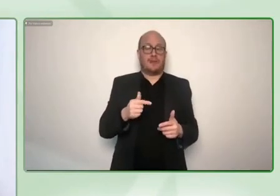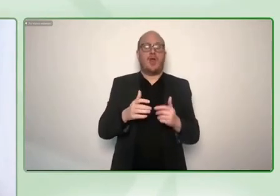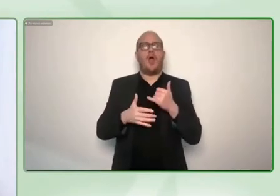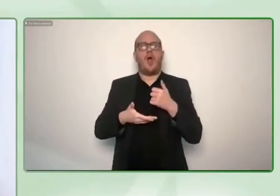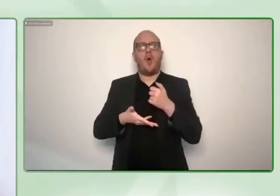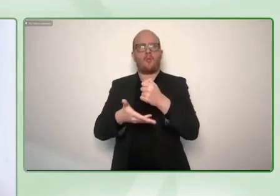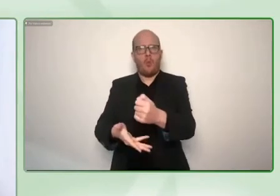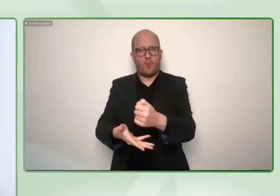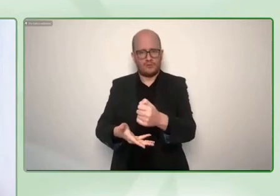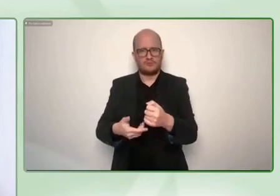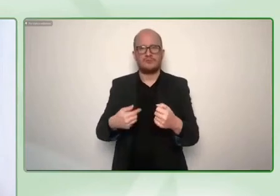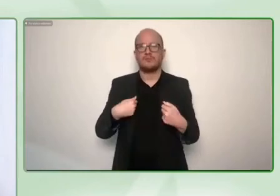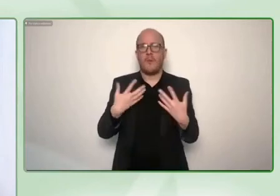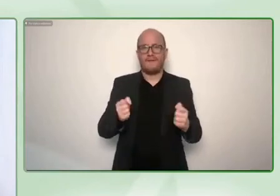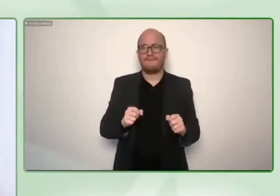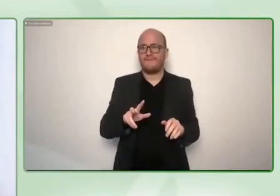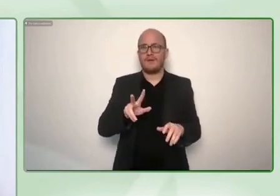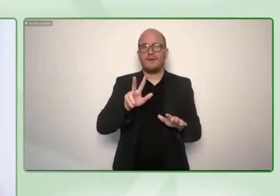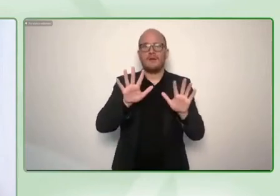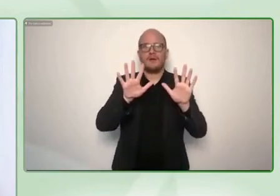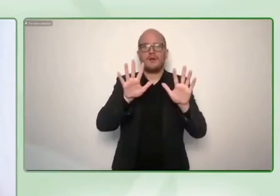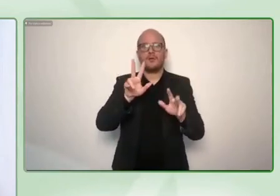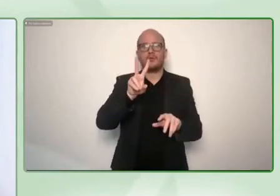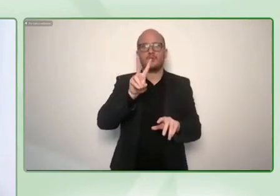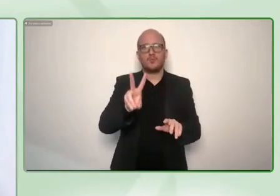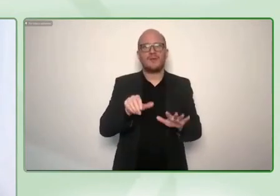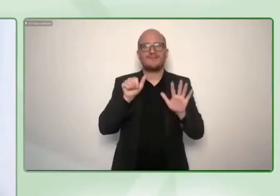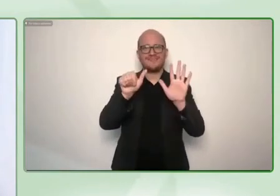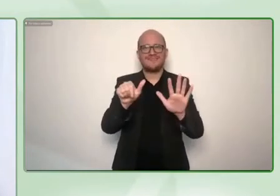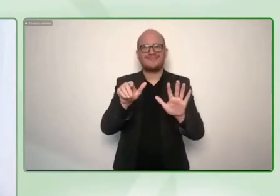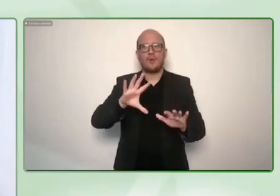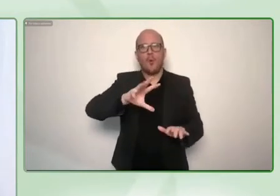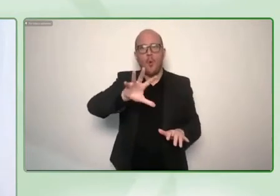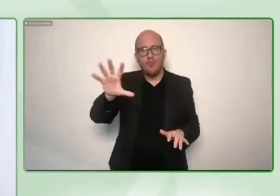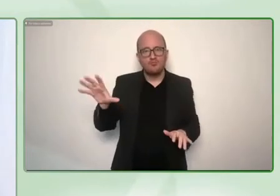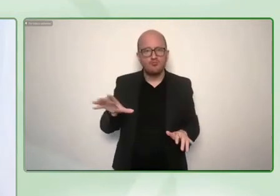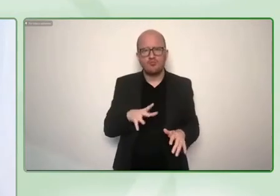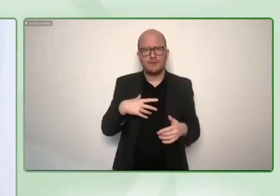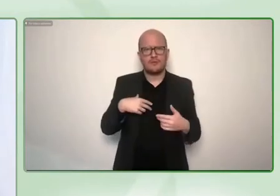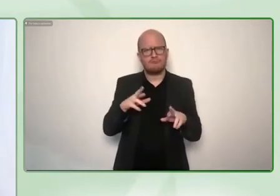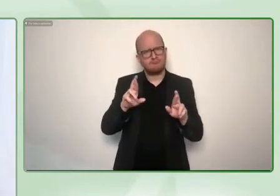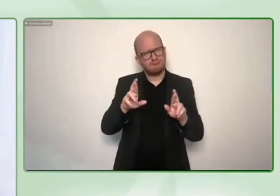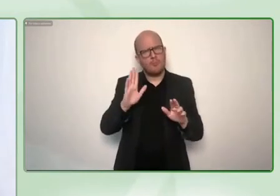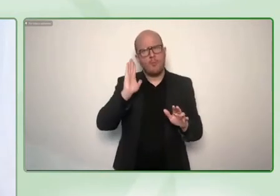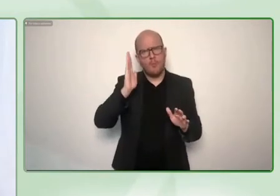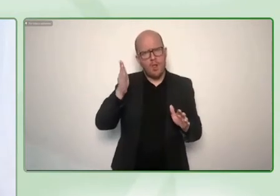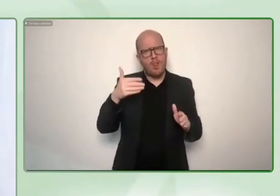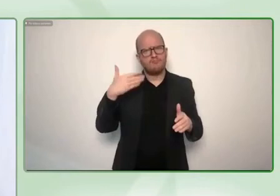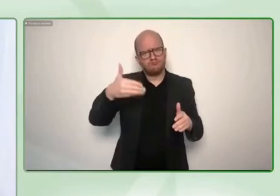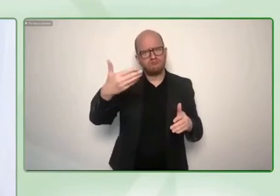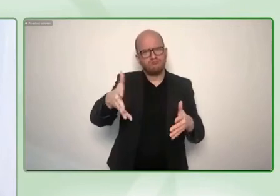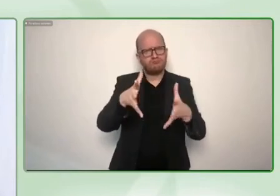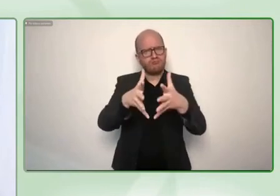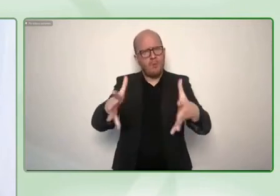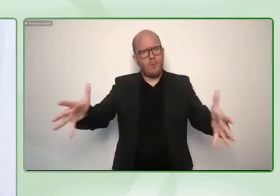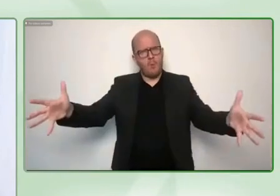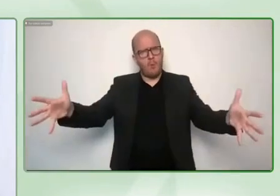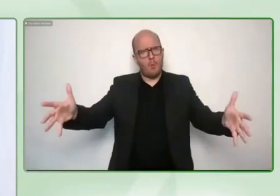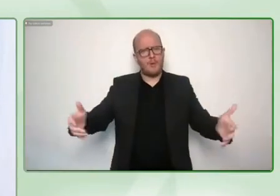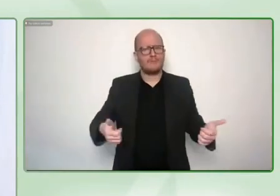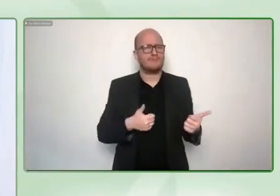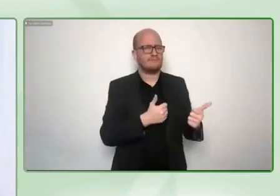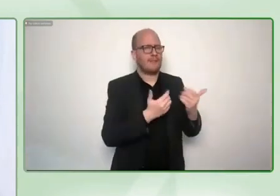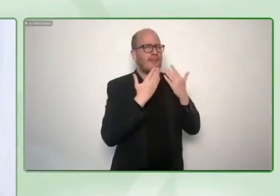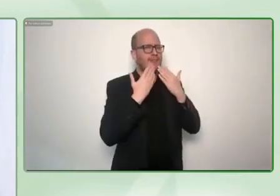thanks a lot and enlightening discussion is always uh when when talking to you and this closes uh this fireside talk thank you peter